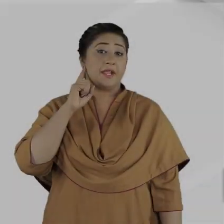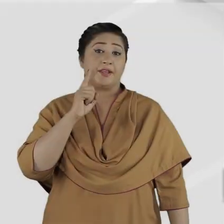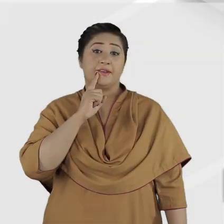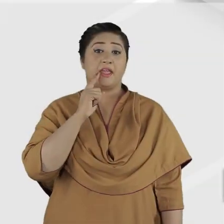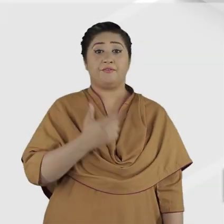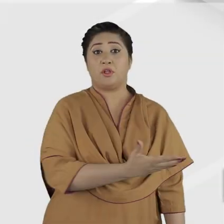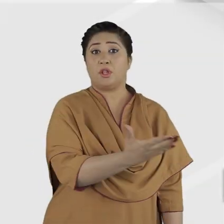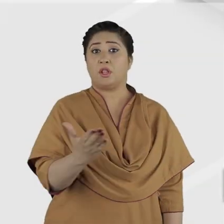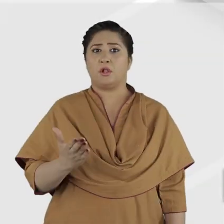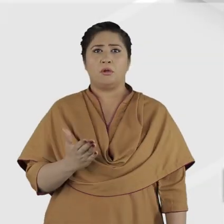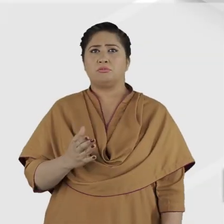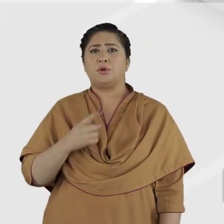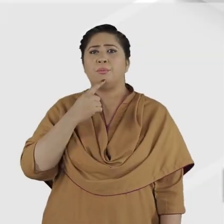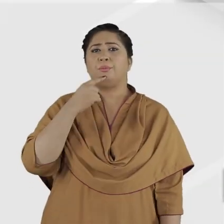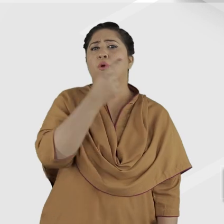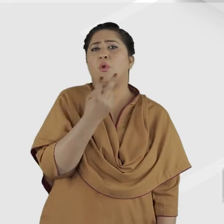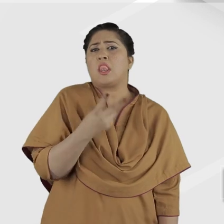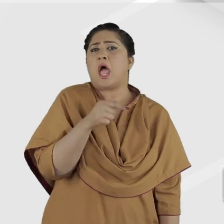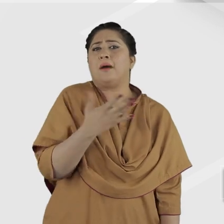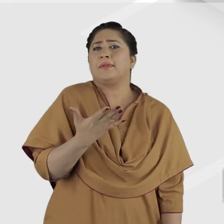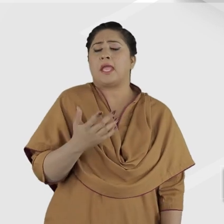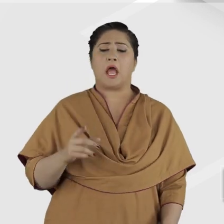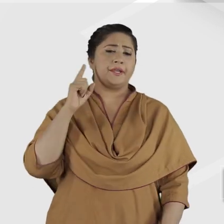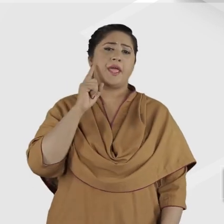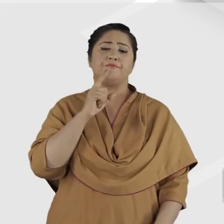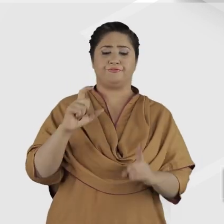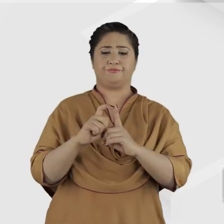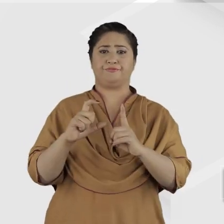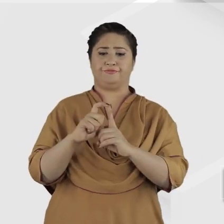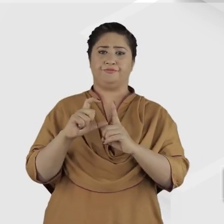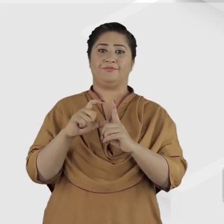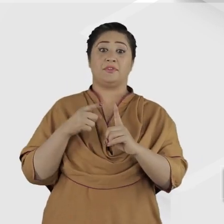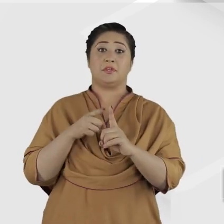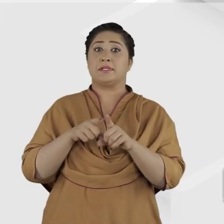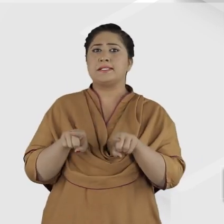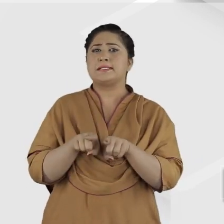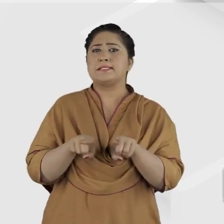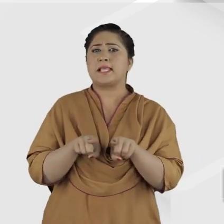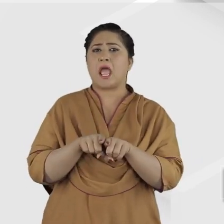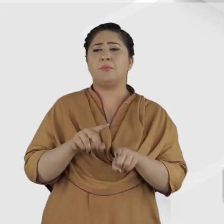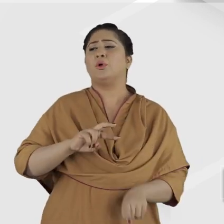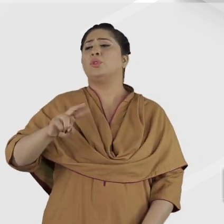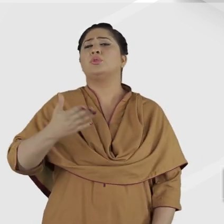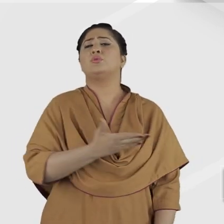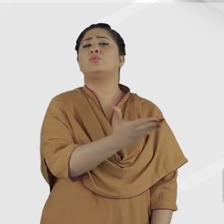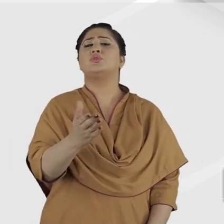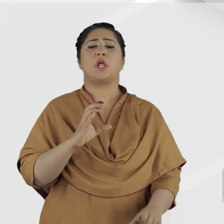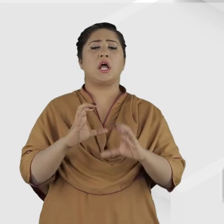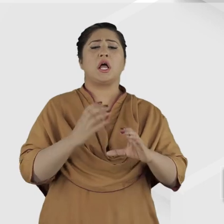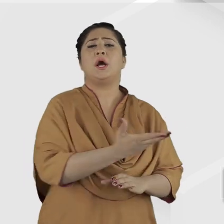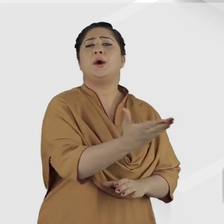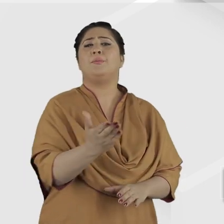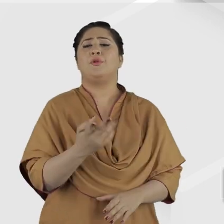Deaf people prefer to be simply called deaf, written with a capital D, similar to how other communities